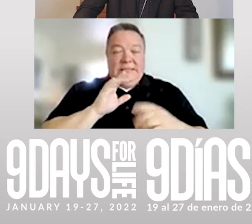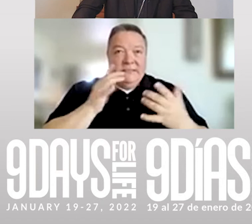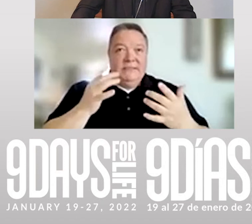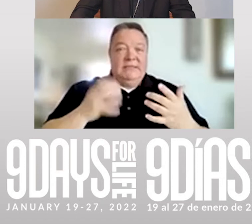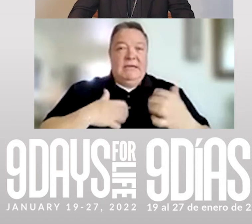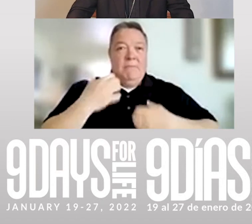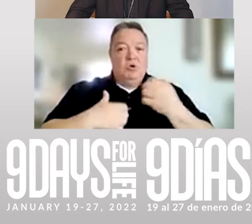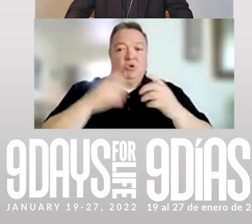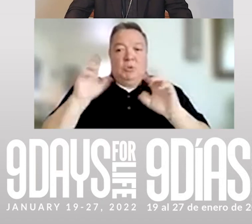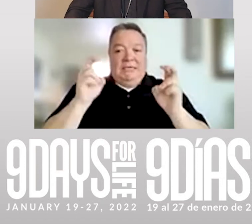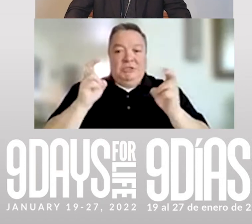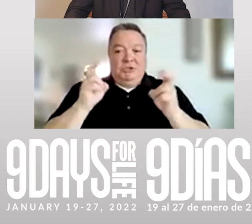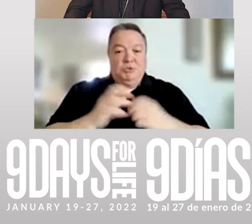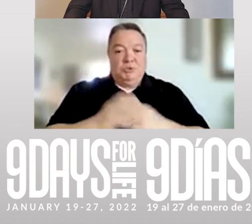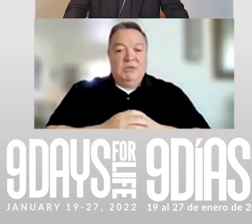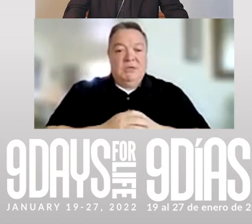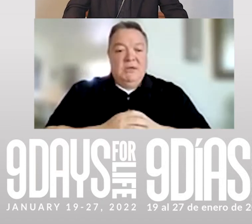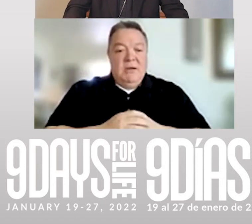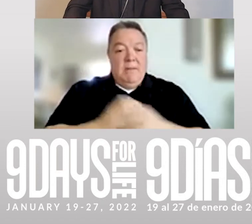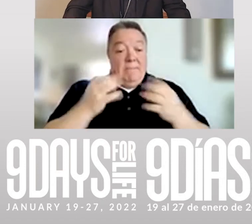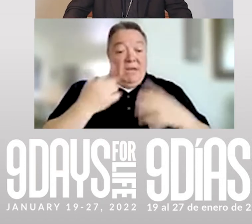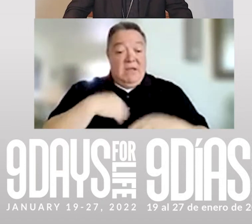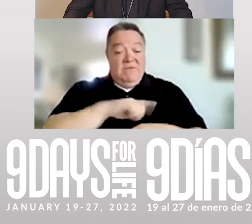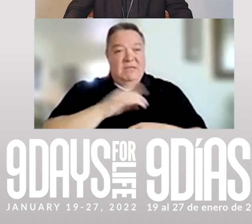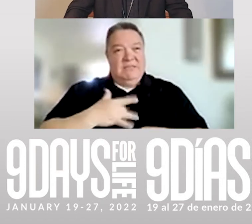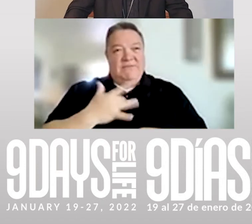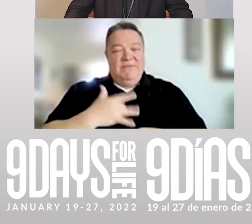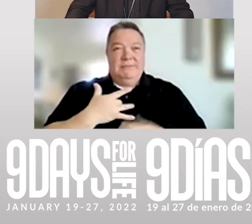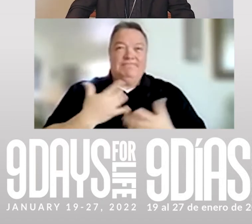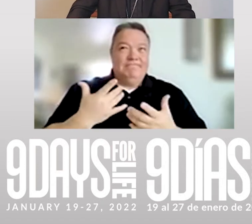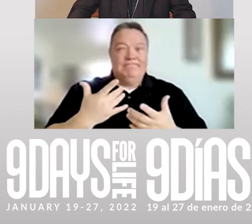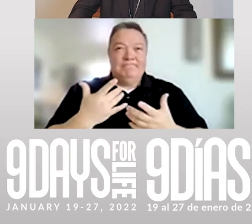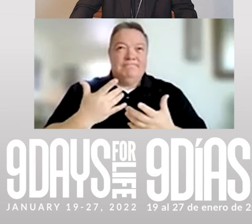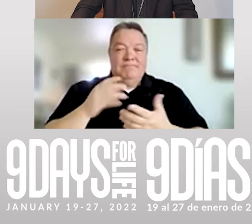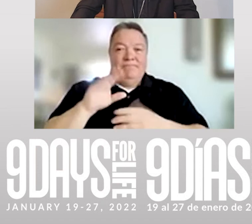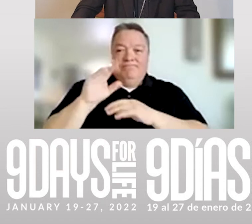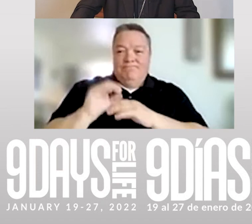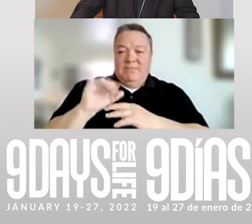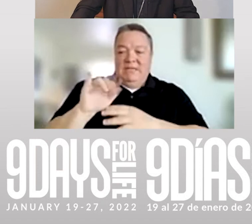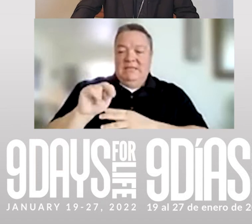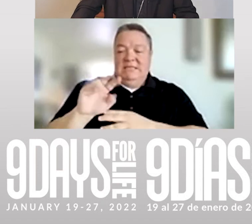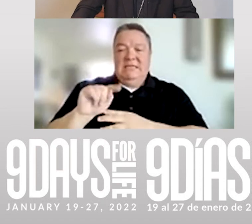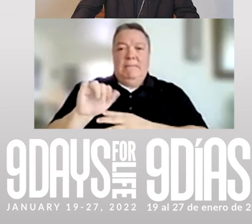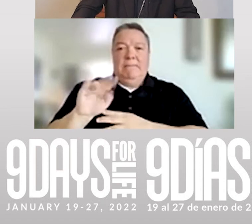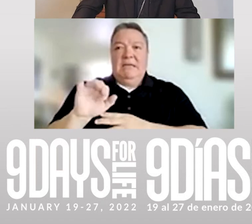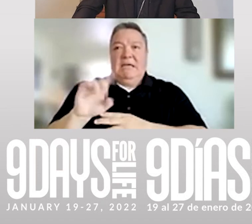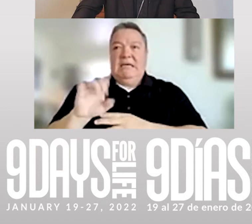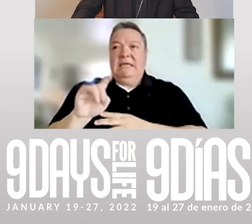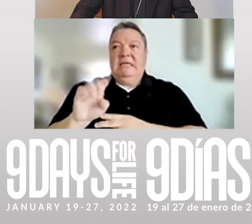issue in any arena, many of us may feel intimidated when the topic arises, not knowing what to say.